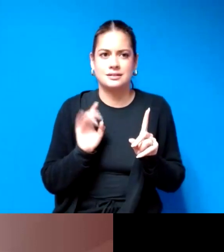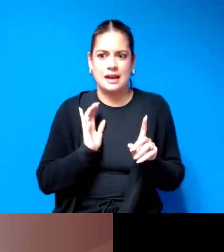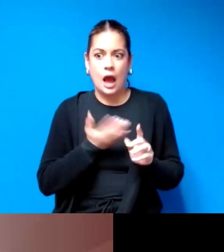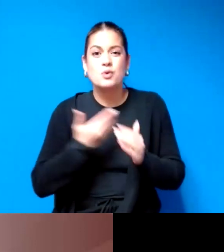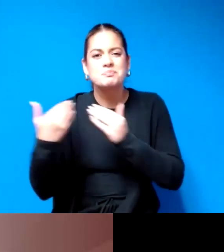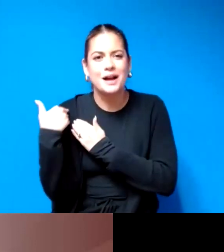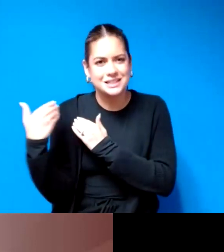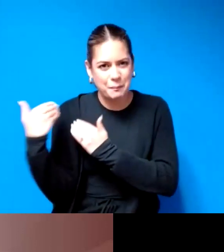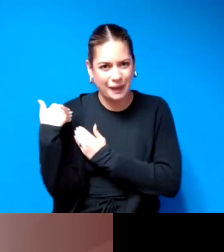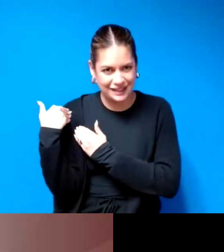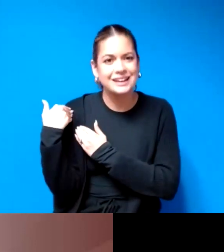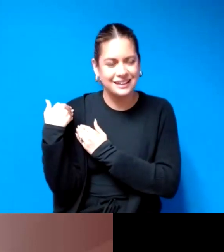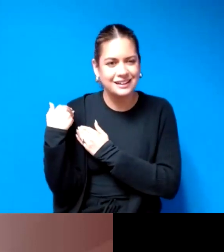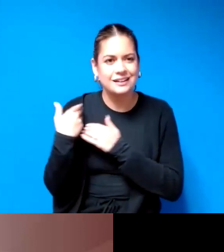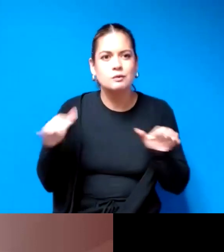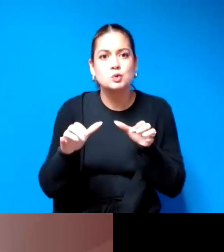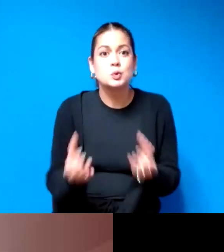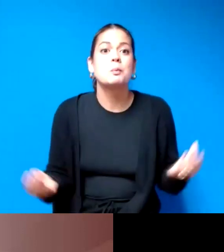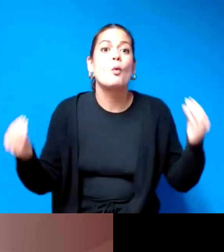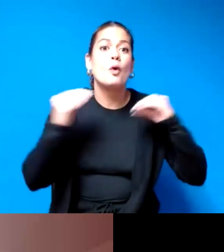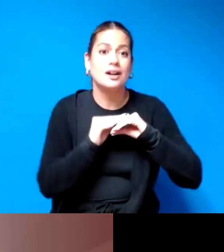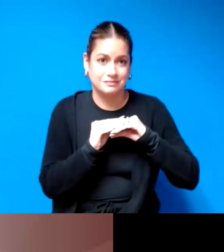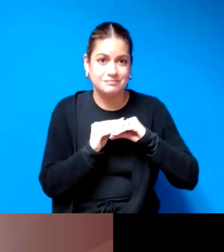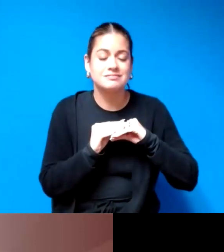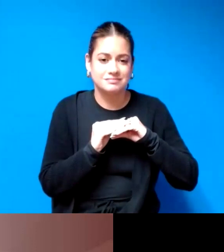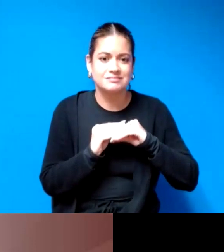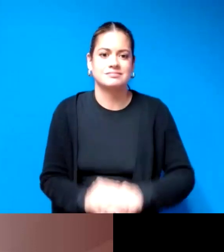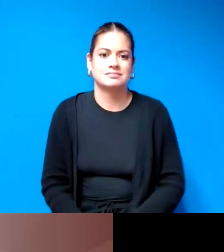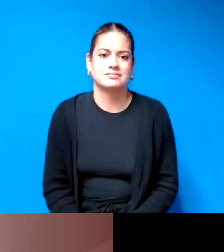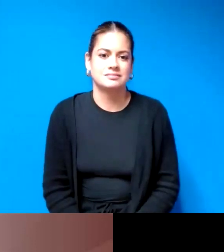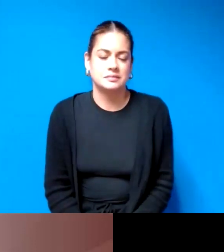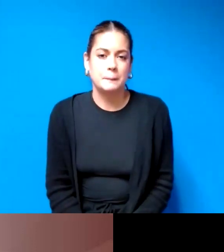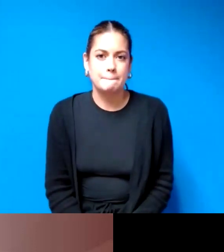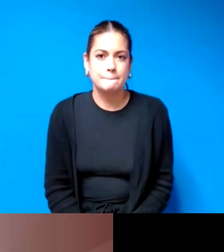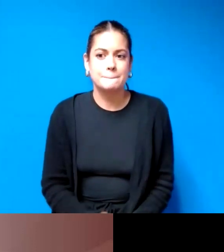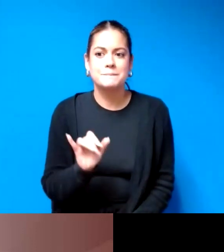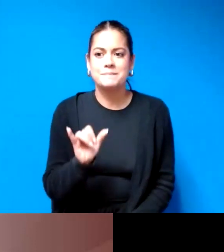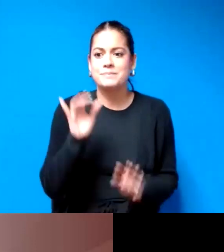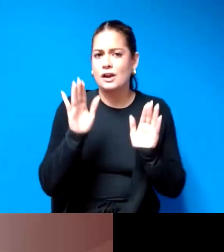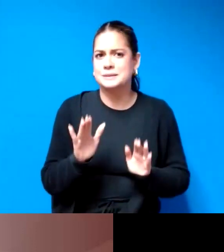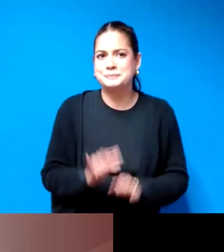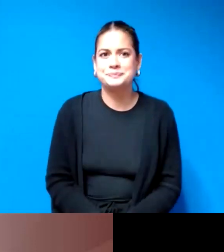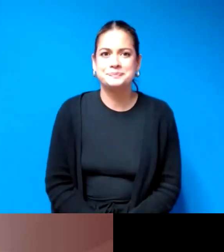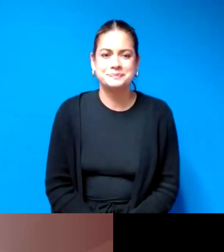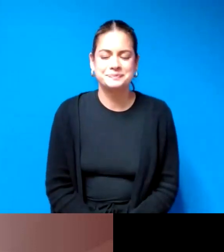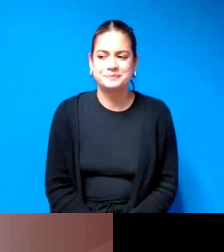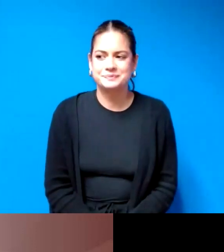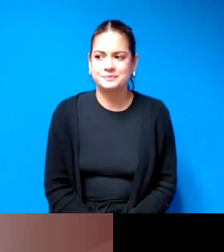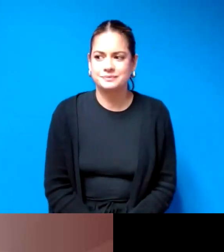responsibility of clinicians to do more and to influence society oh excellent that's wonderful